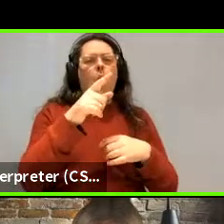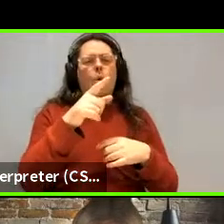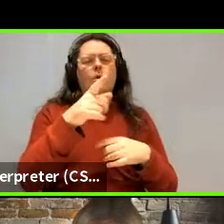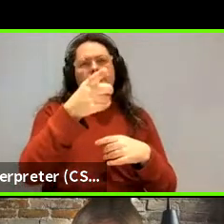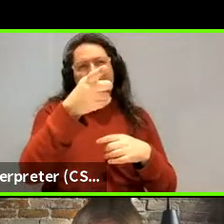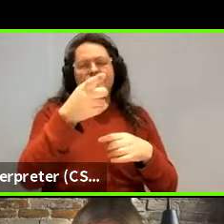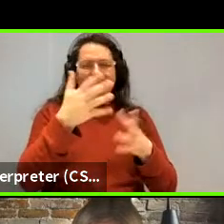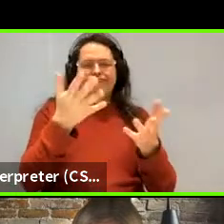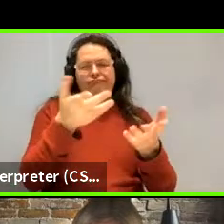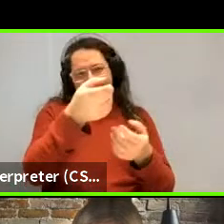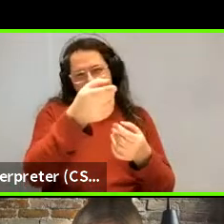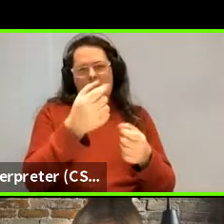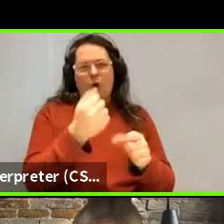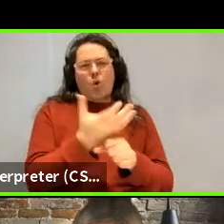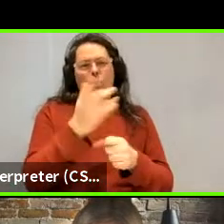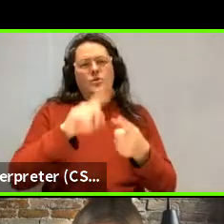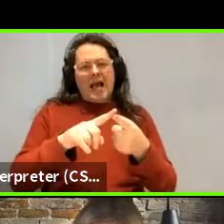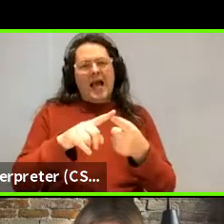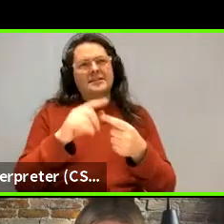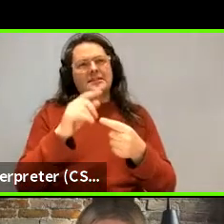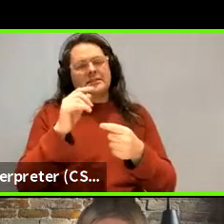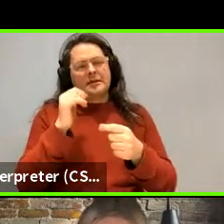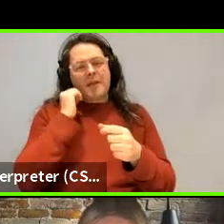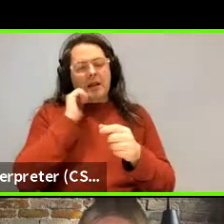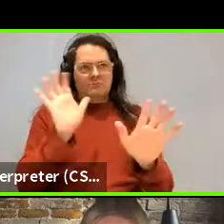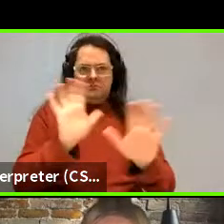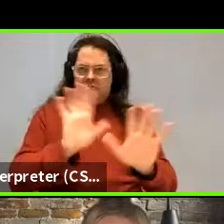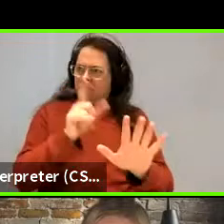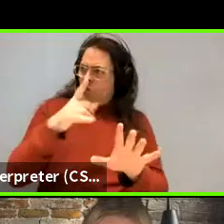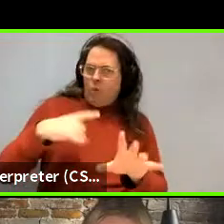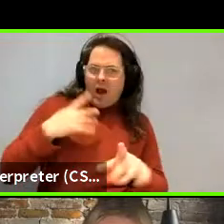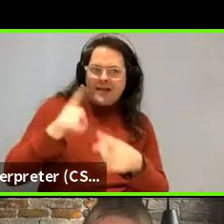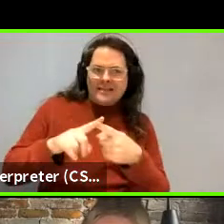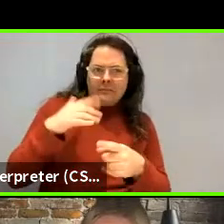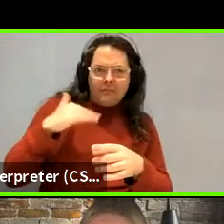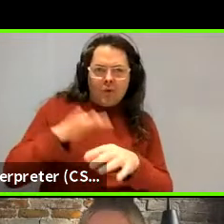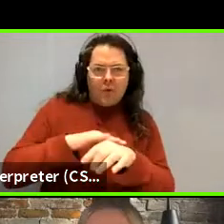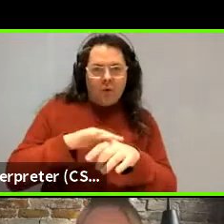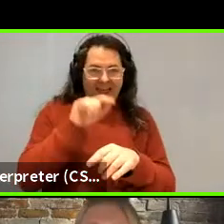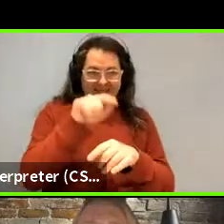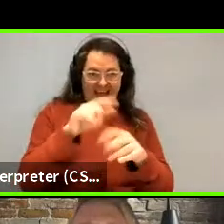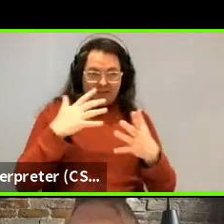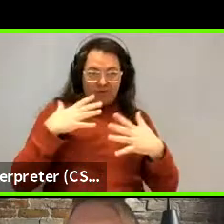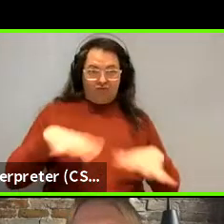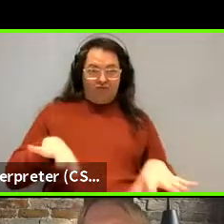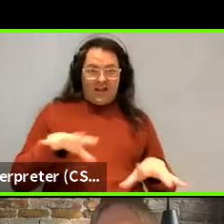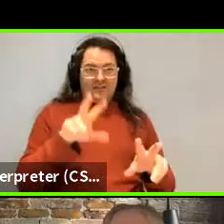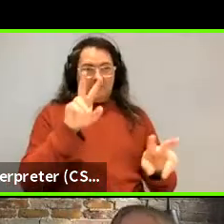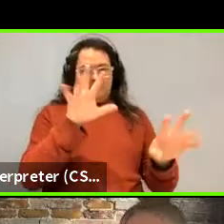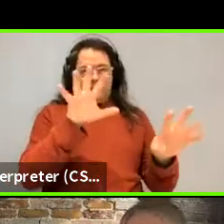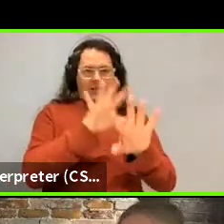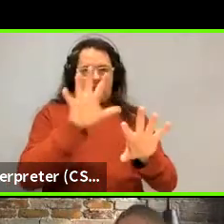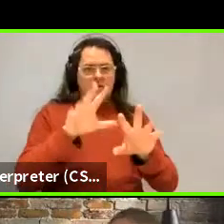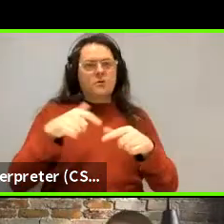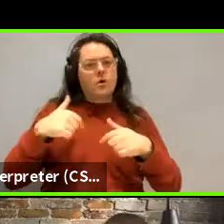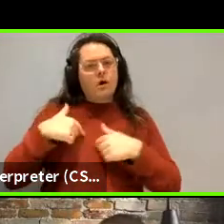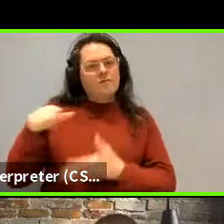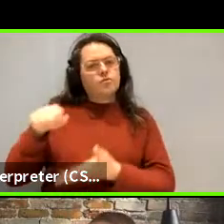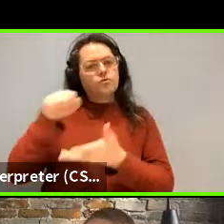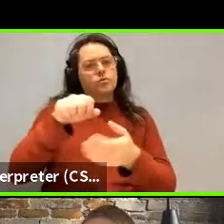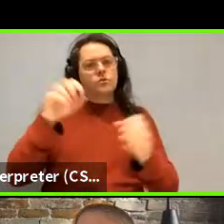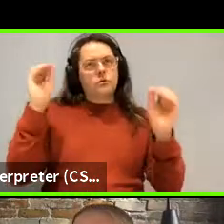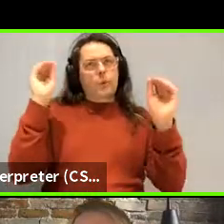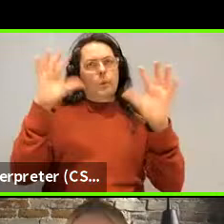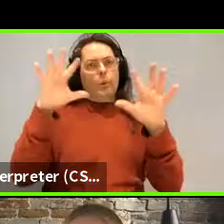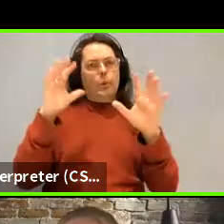And so we, you know, Kyle, uh, so Bevel was insistent that we carry, I carry, I, I don't know if it really mattered, frankly, very much